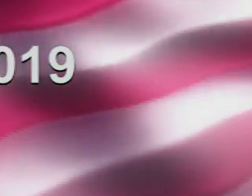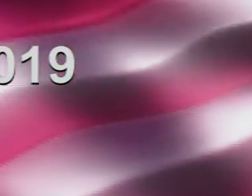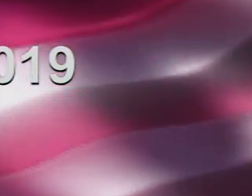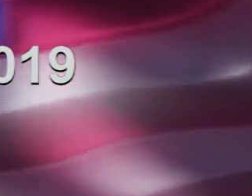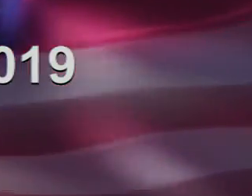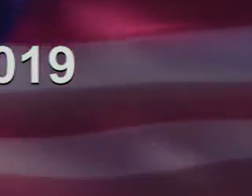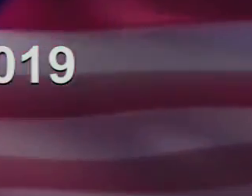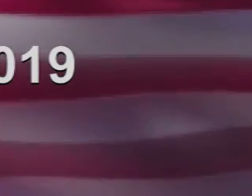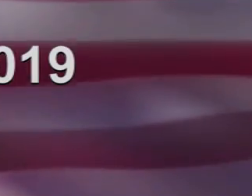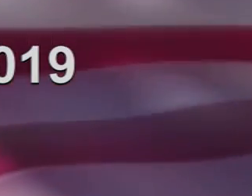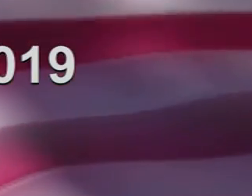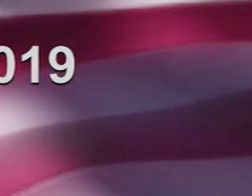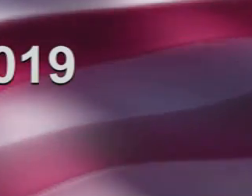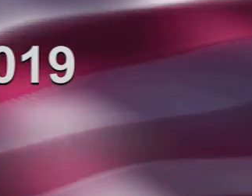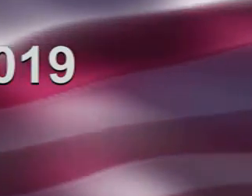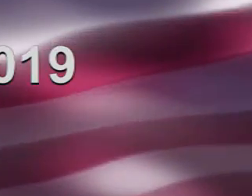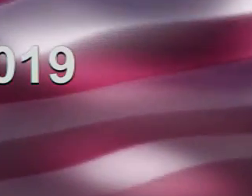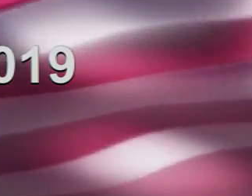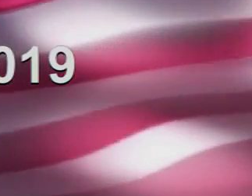We'll